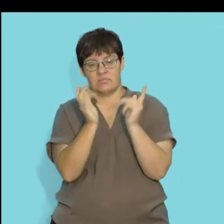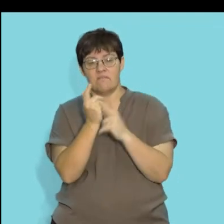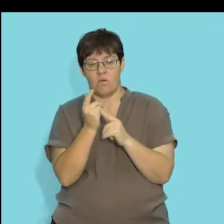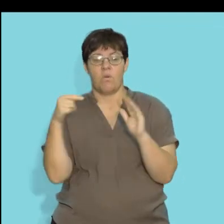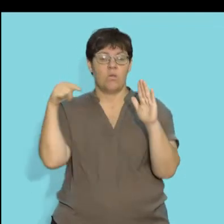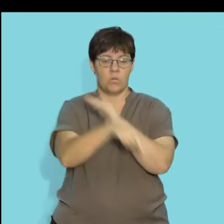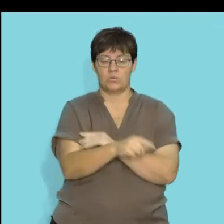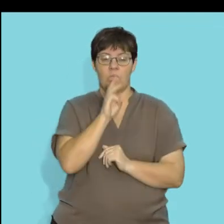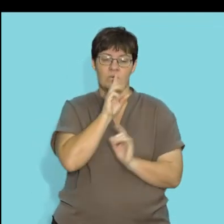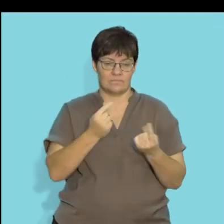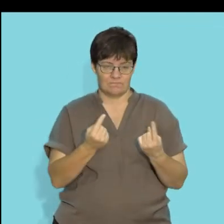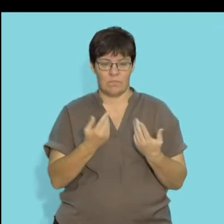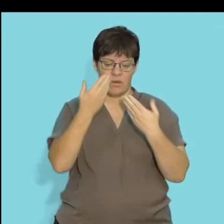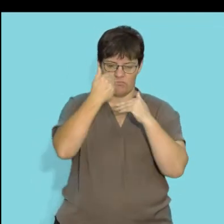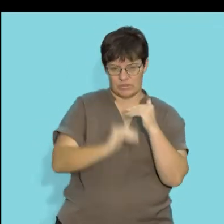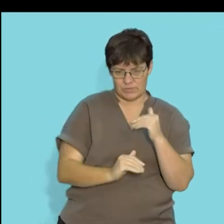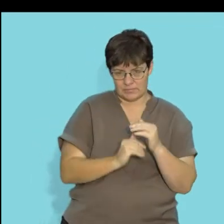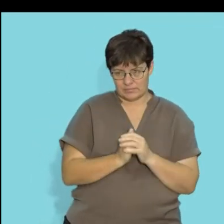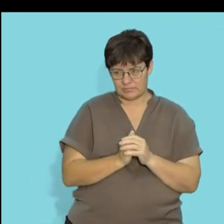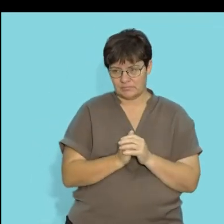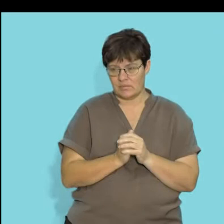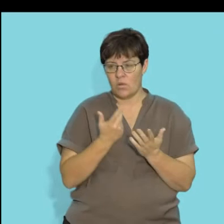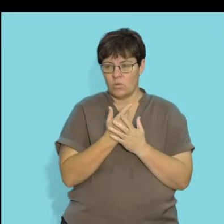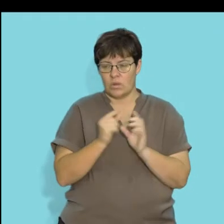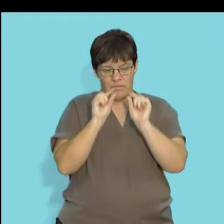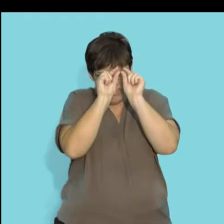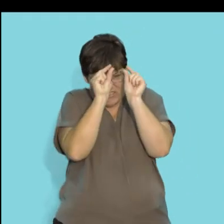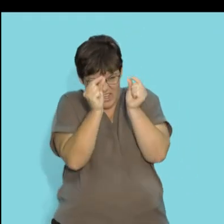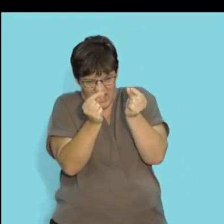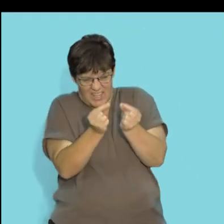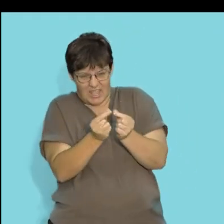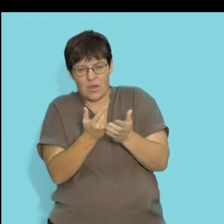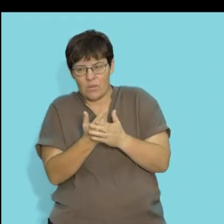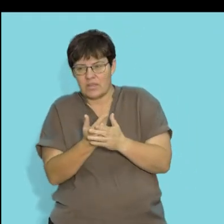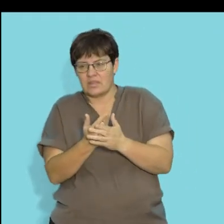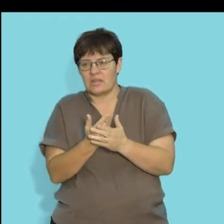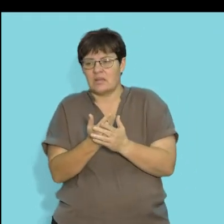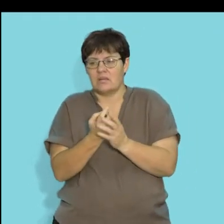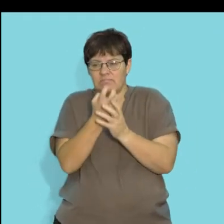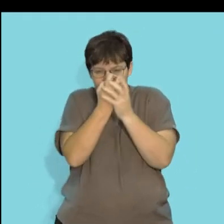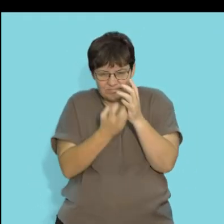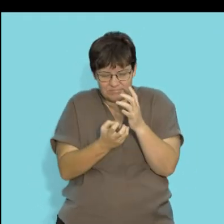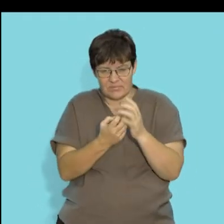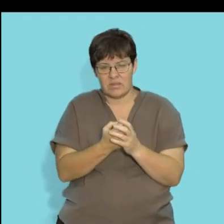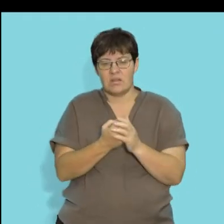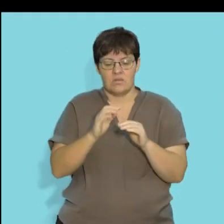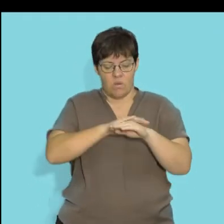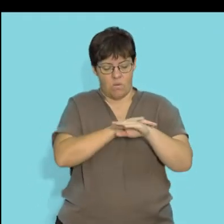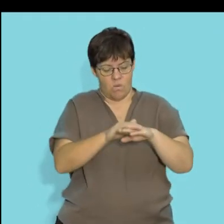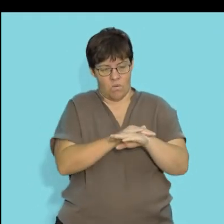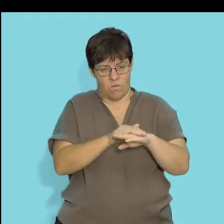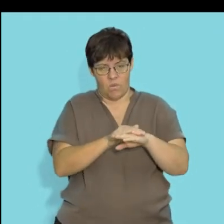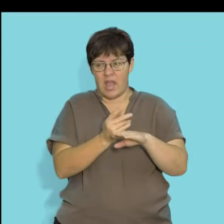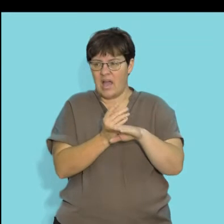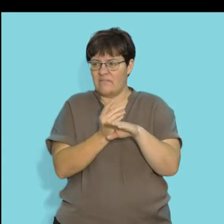area for the loss of water. They often have a thick cuticle with a sunken stomata. So the upper